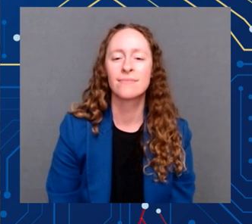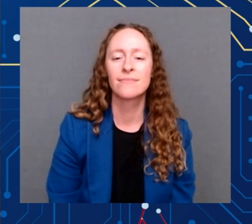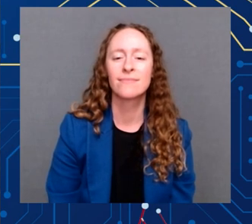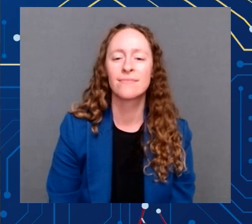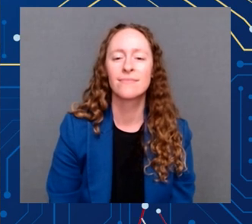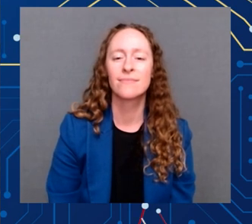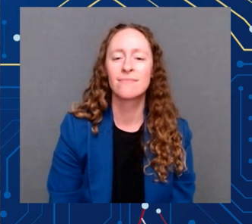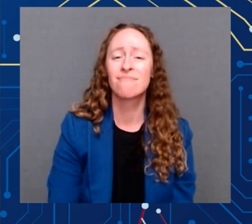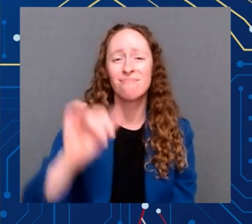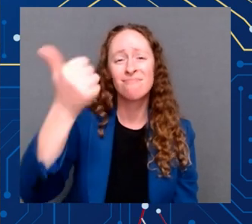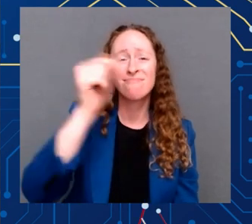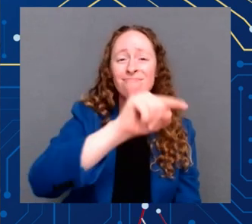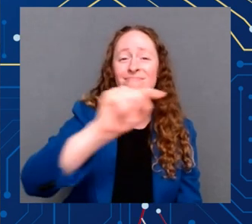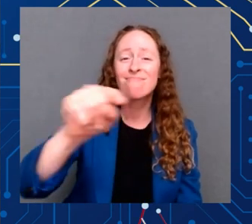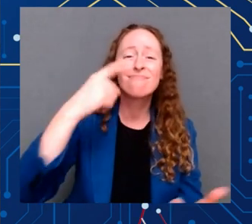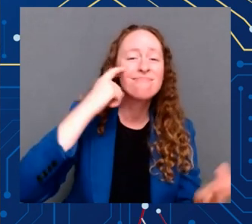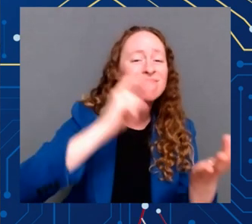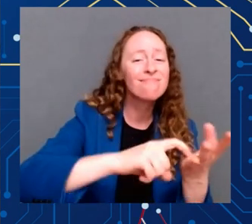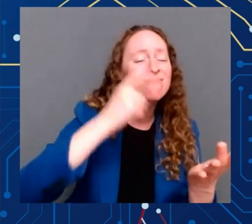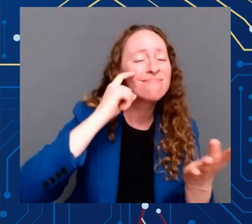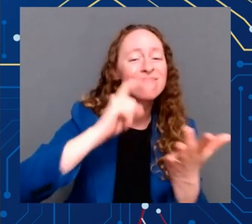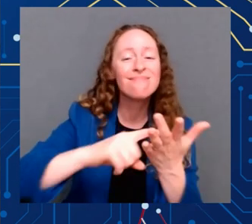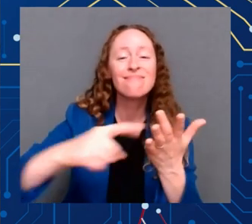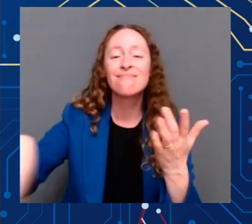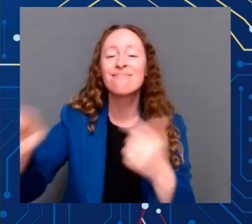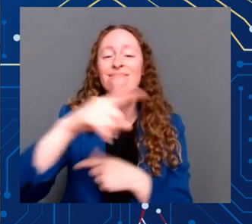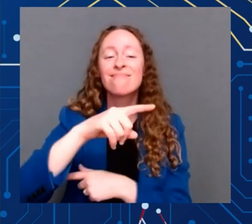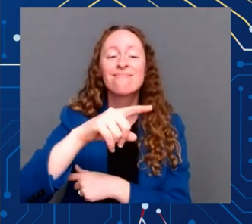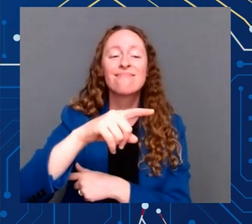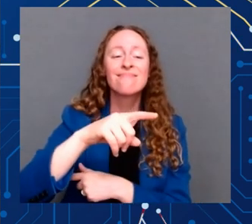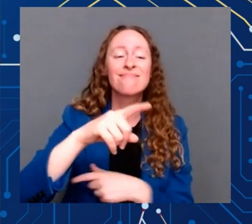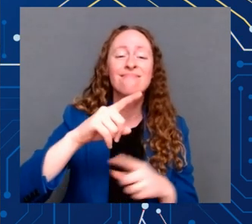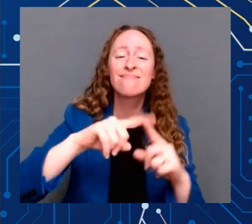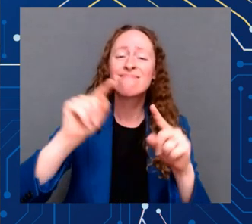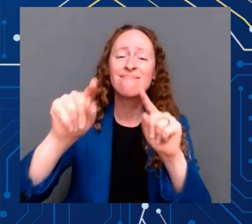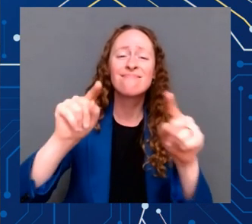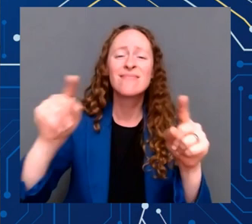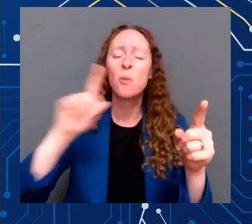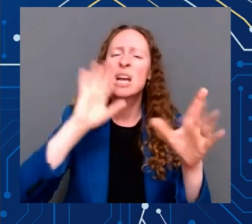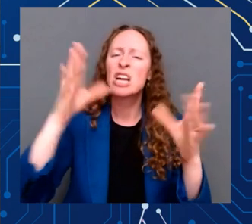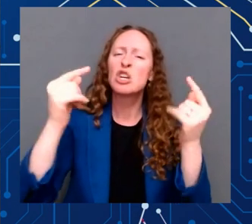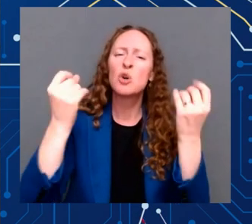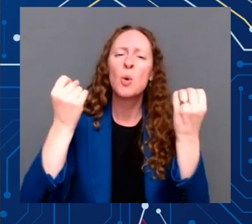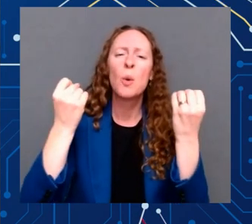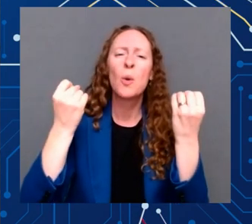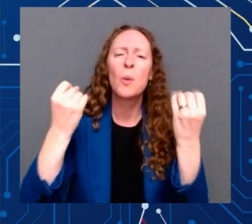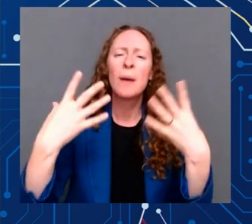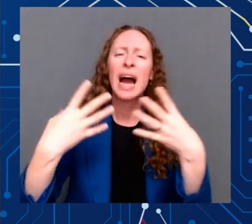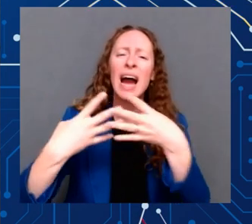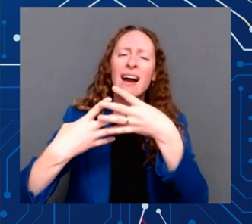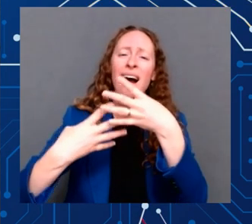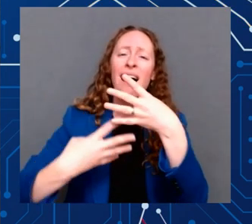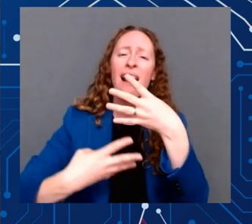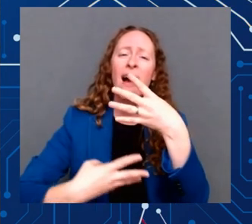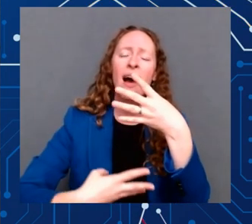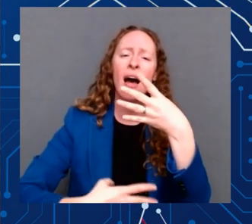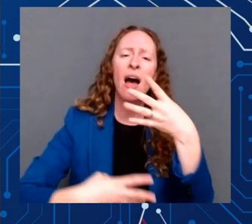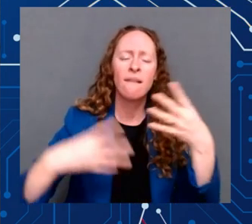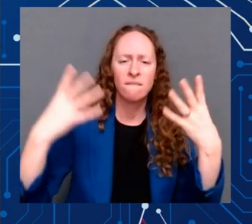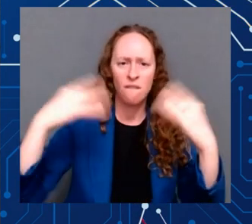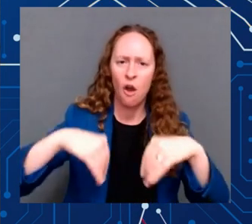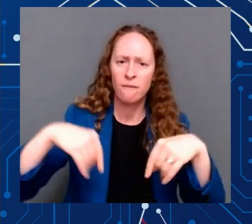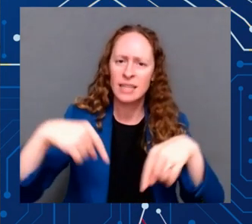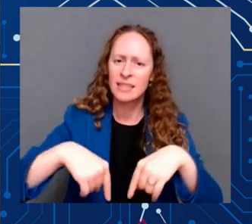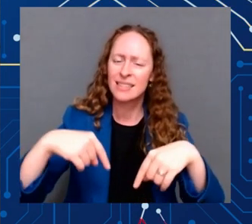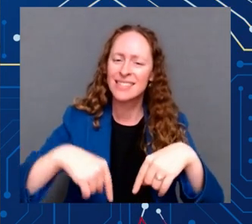so many other Democrats and Republicans alike are committed to getting this bill done. And while the bipartisanship in Congress is critical, I